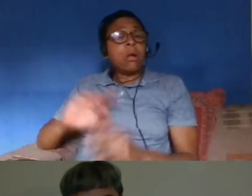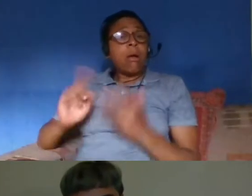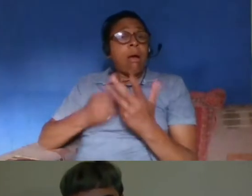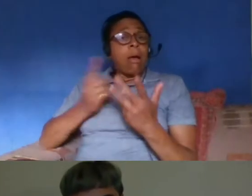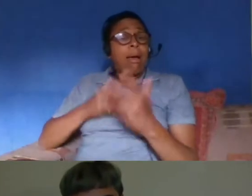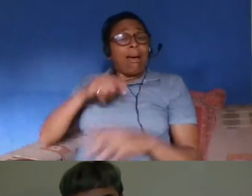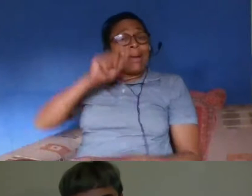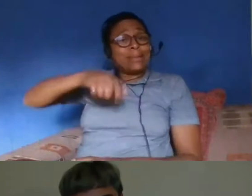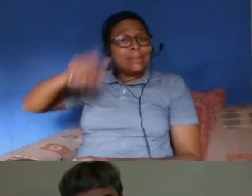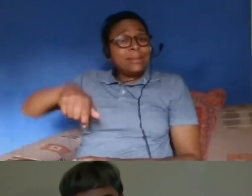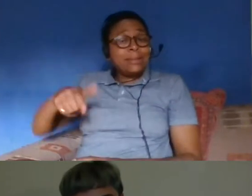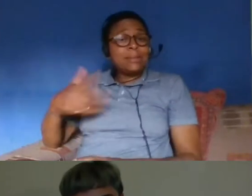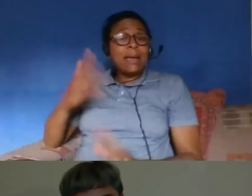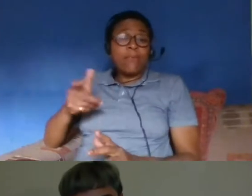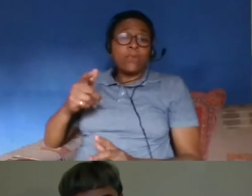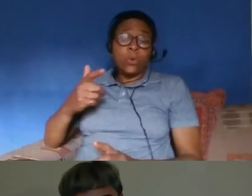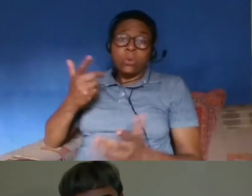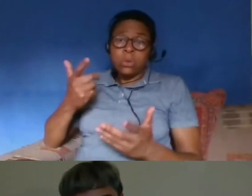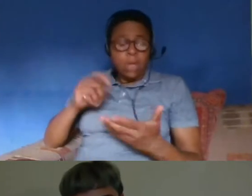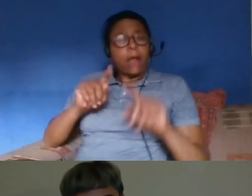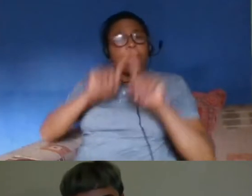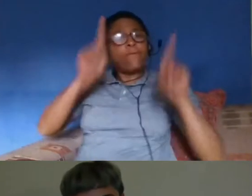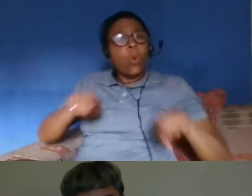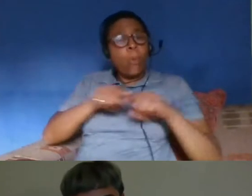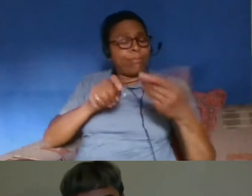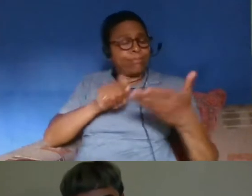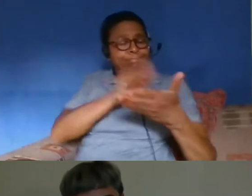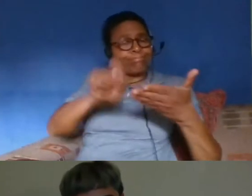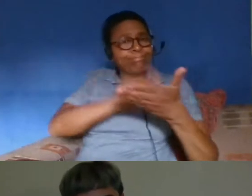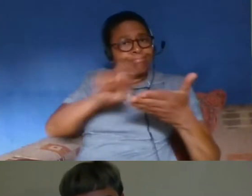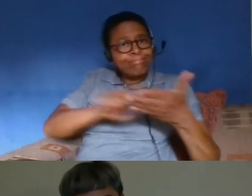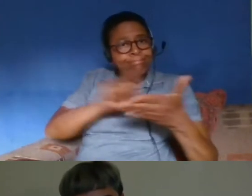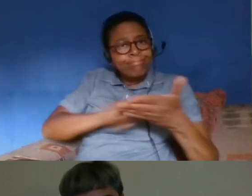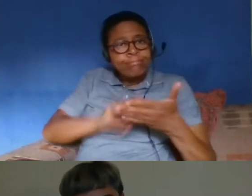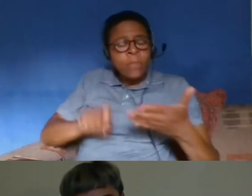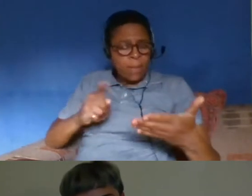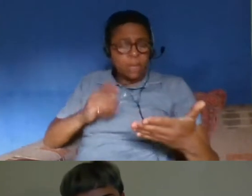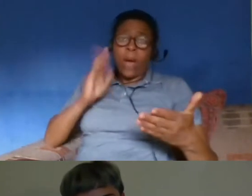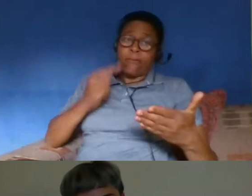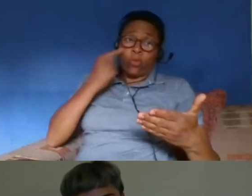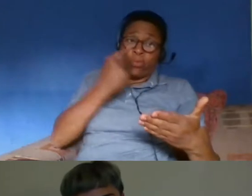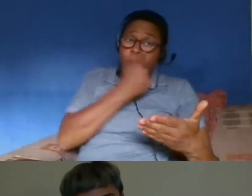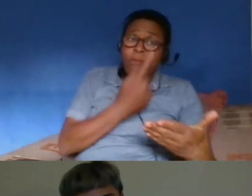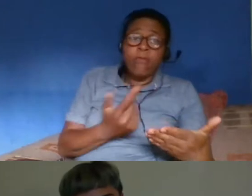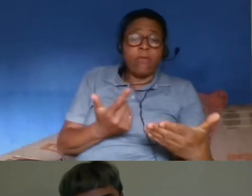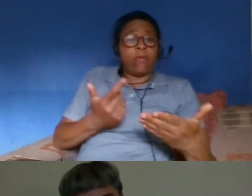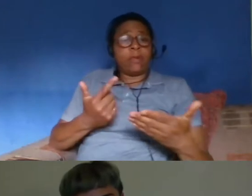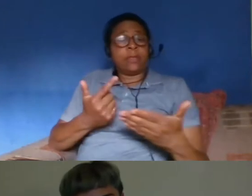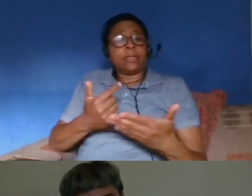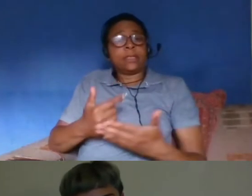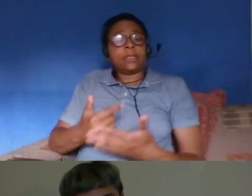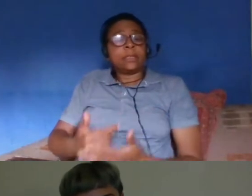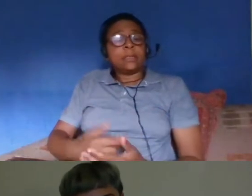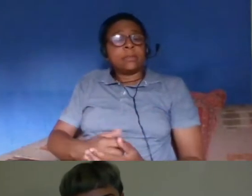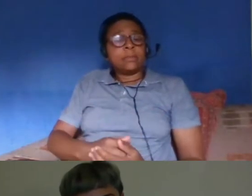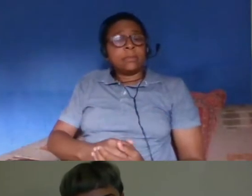that is school required to be filled in um was okay because my children both their parents their place